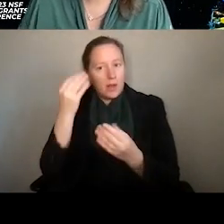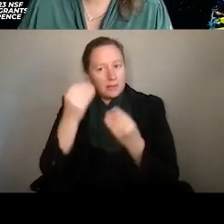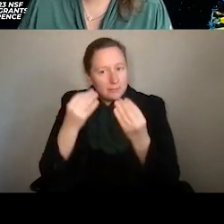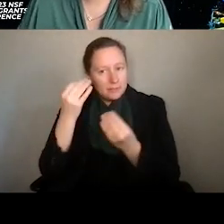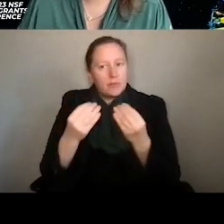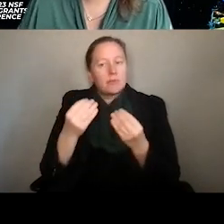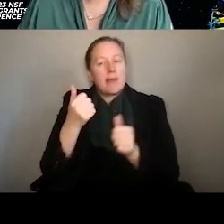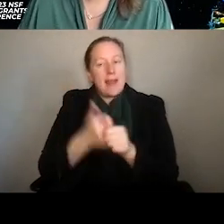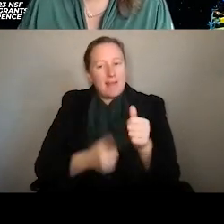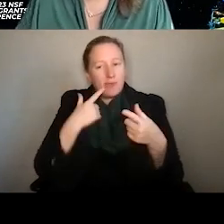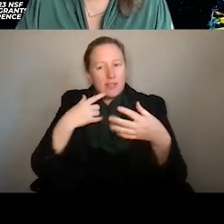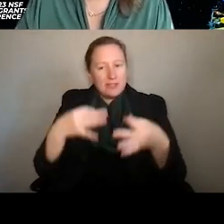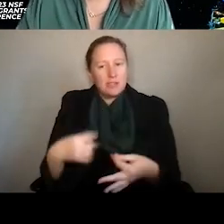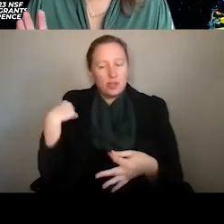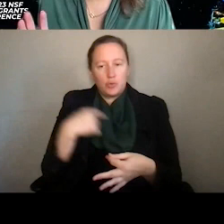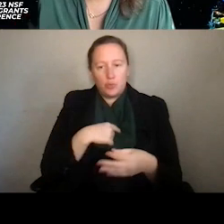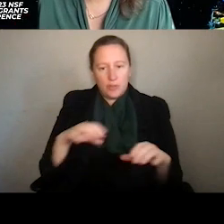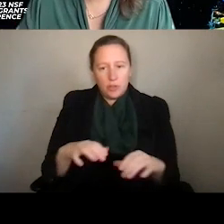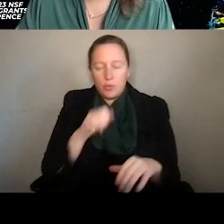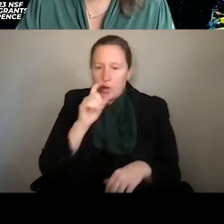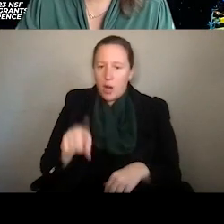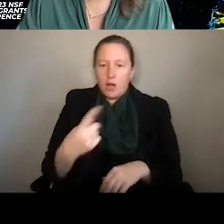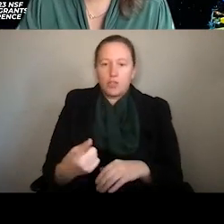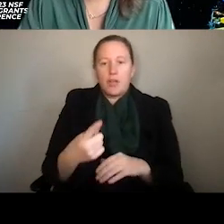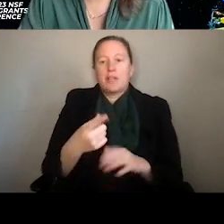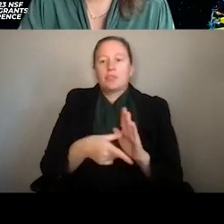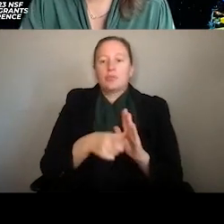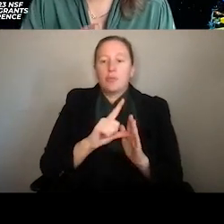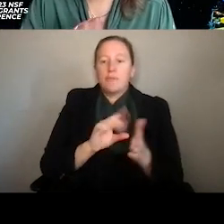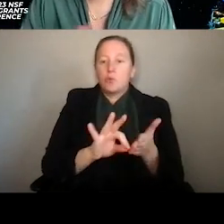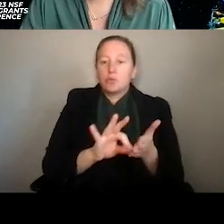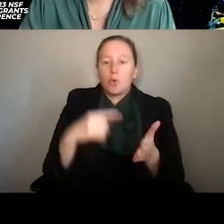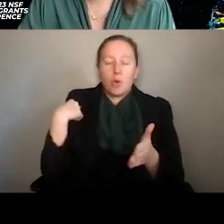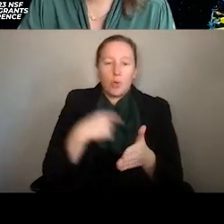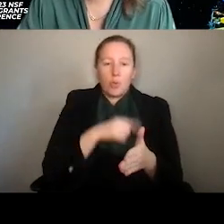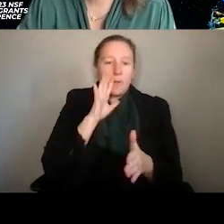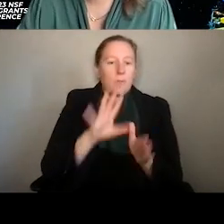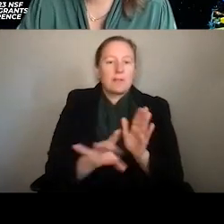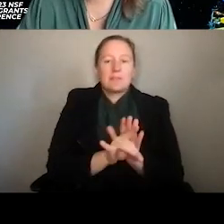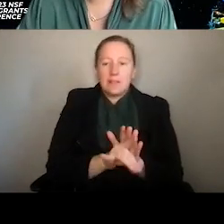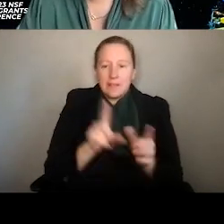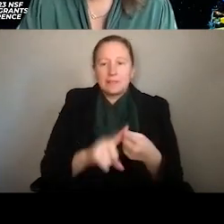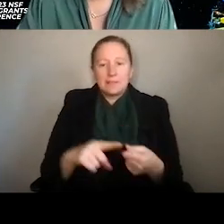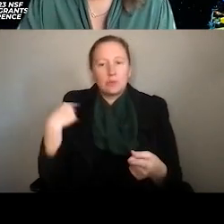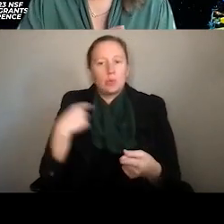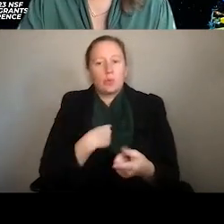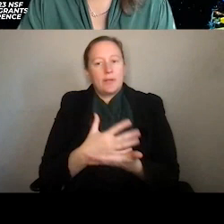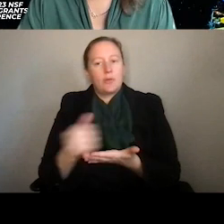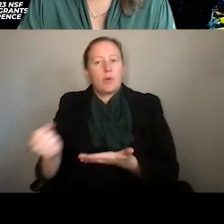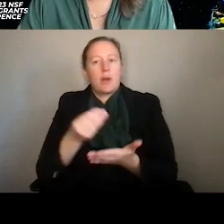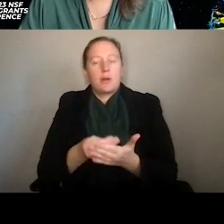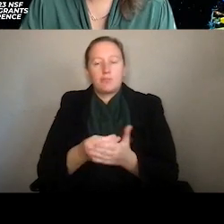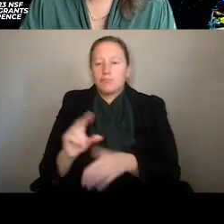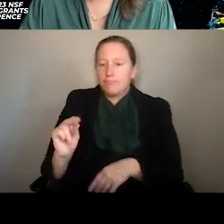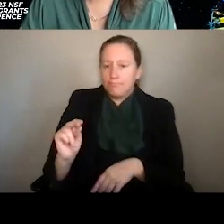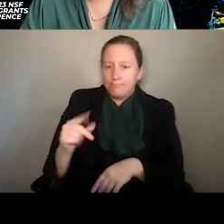decision we make in geo. We don't just look at the reviewer scores and say, great, we're going to fund the top projects until we run out of money. We consider